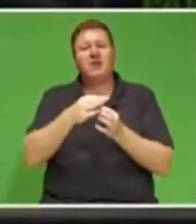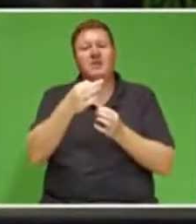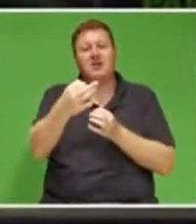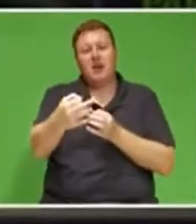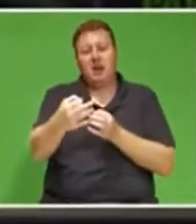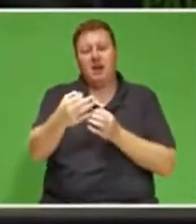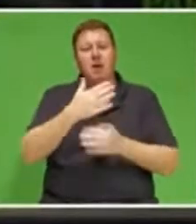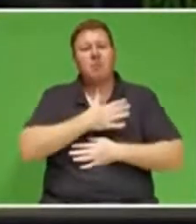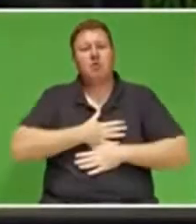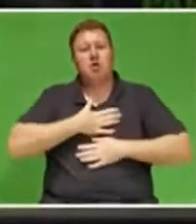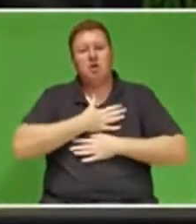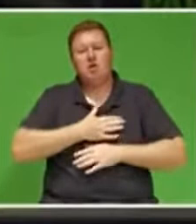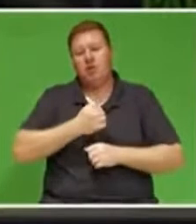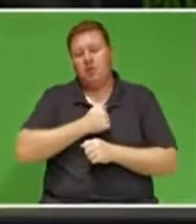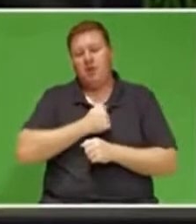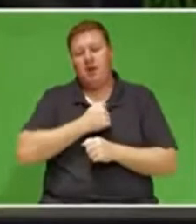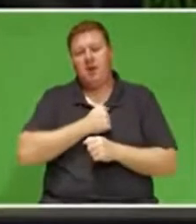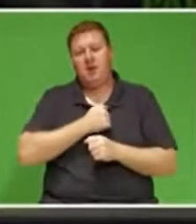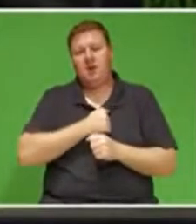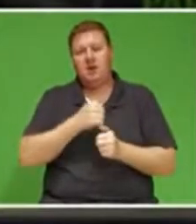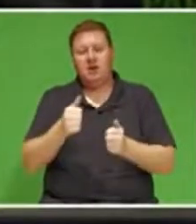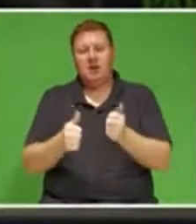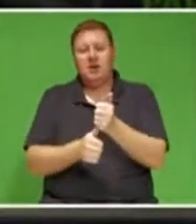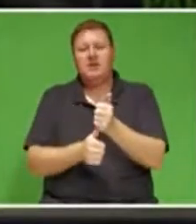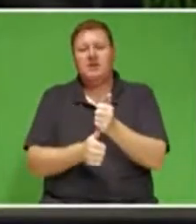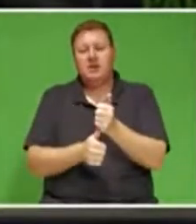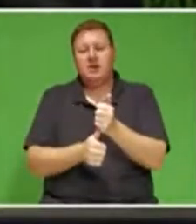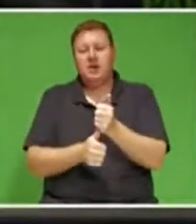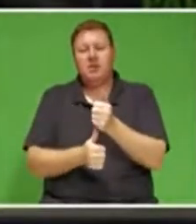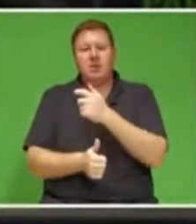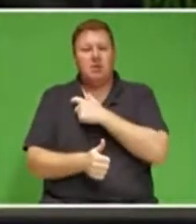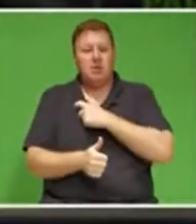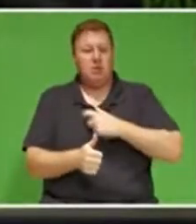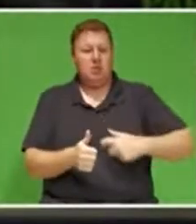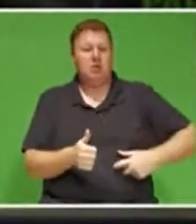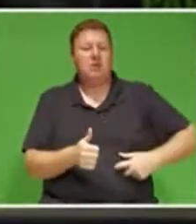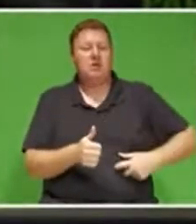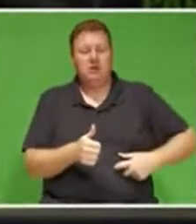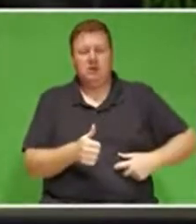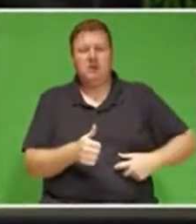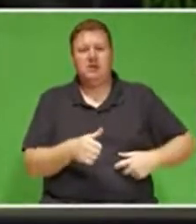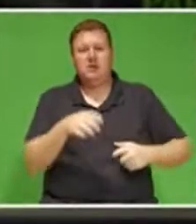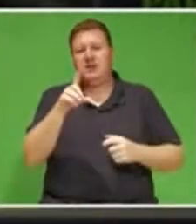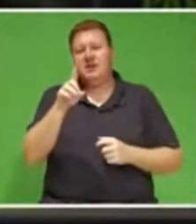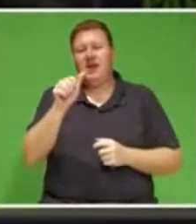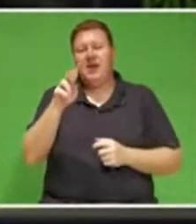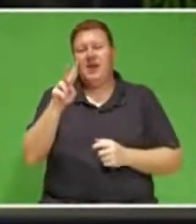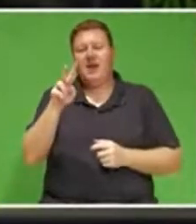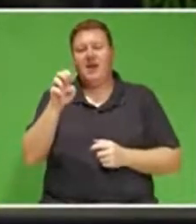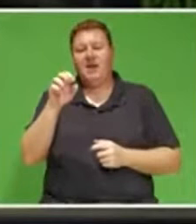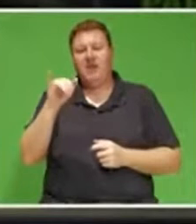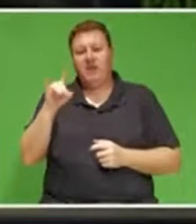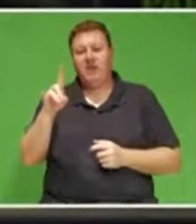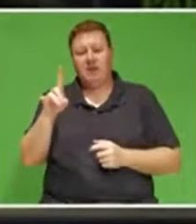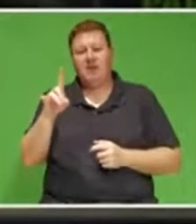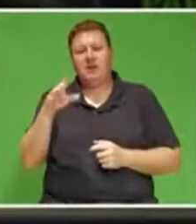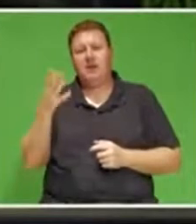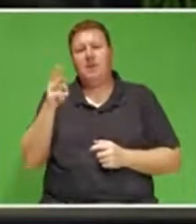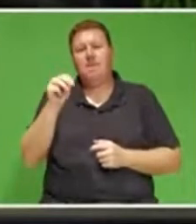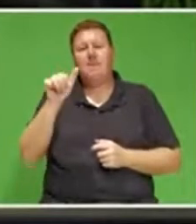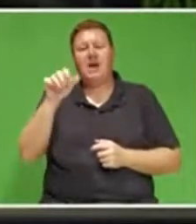to Deputy President David Dabede Mabuza, who